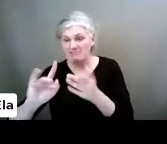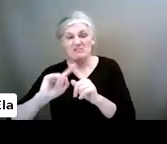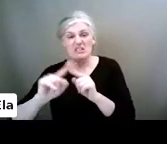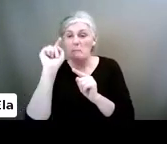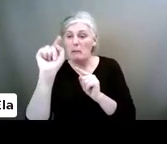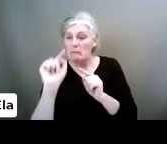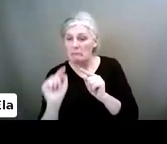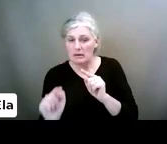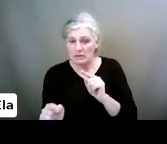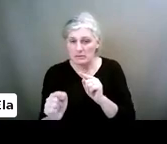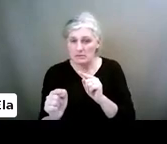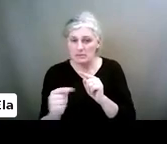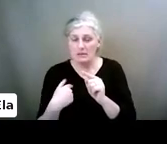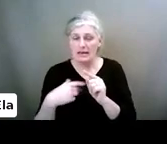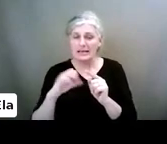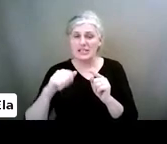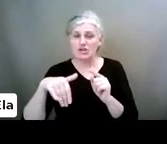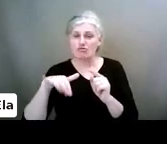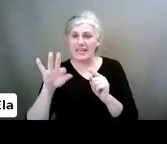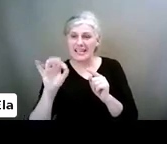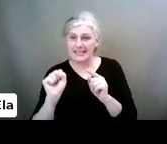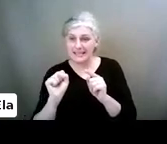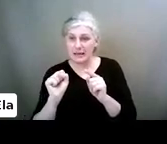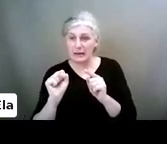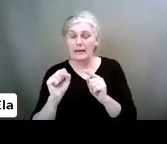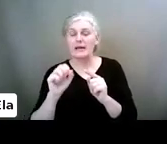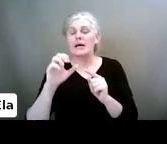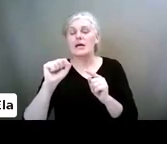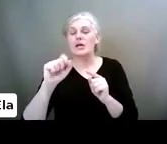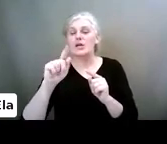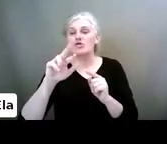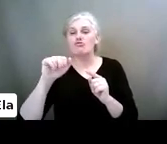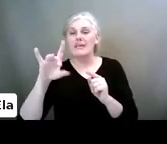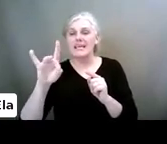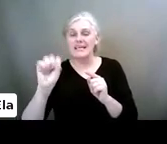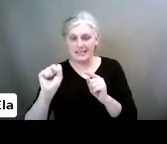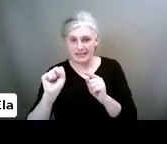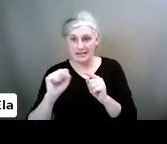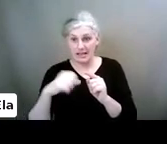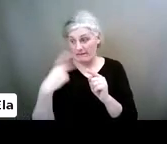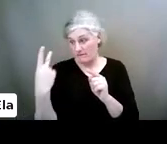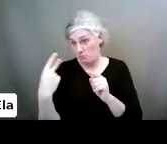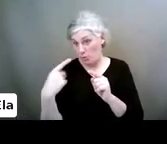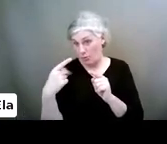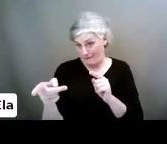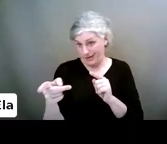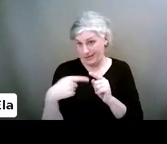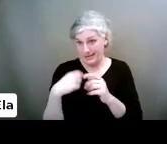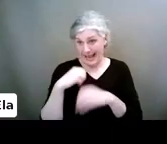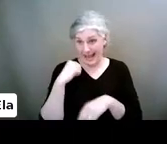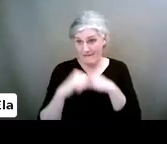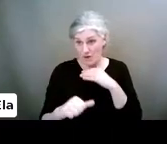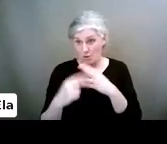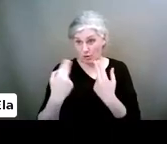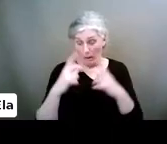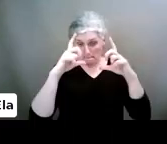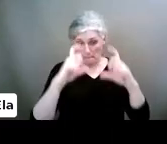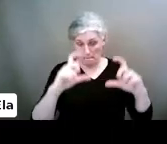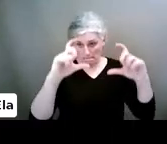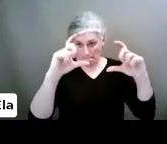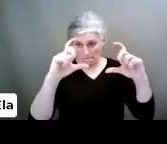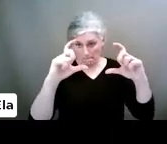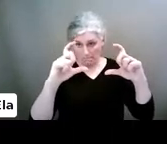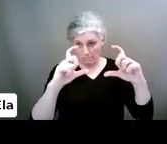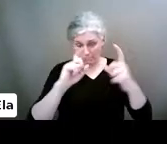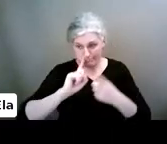There are streaks. Meaning, if Leanne and myself are on Snapchat every day, we have to send each other a snap, like a photo.